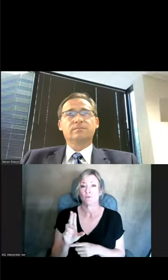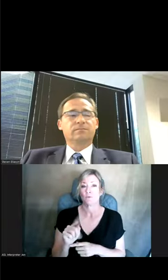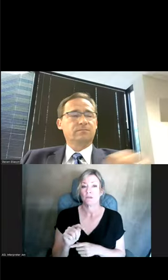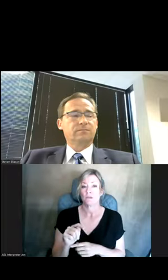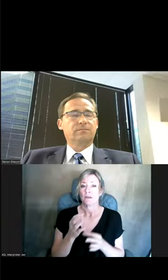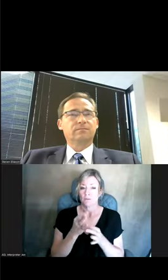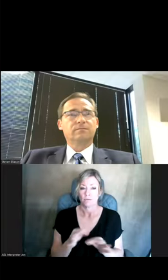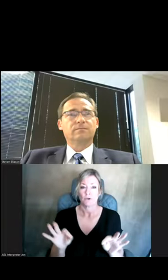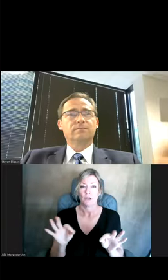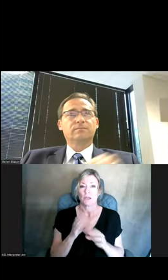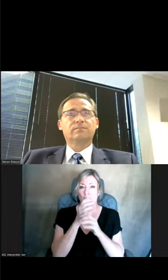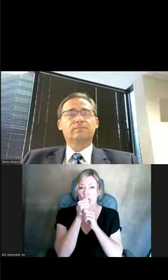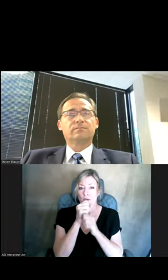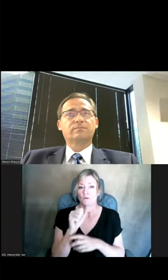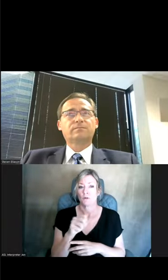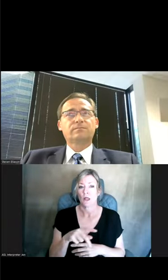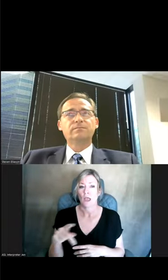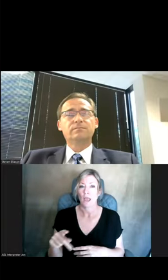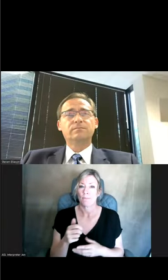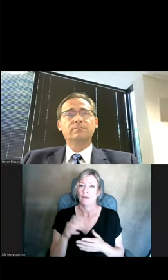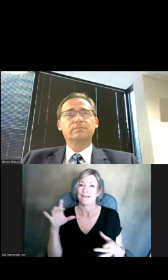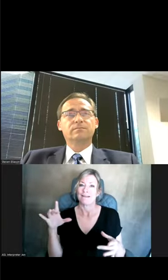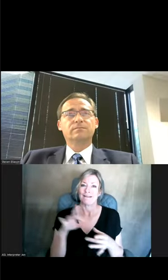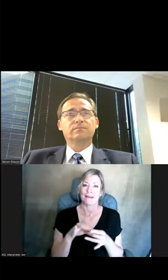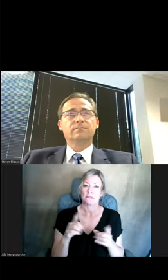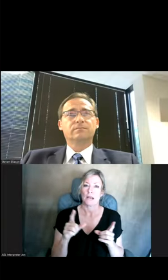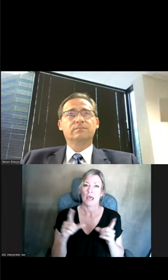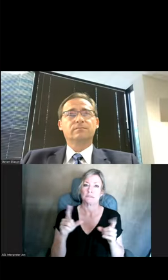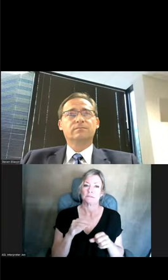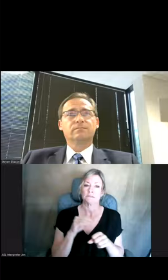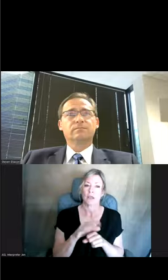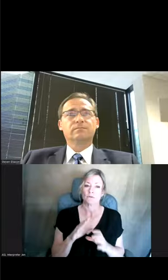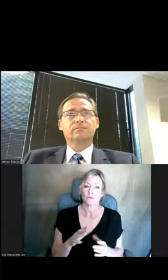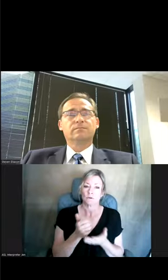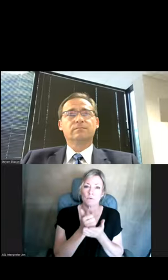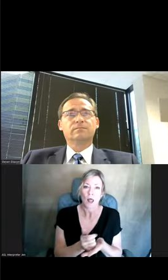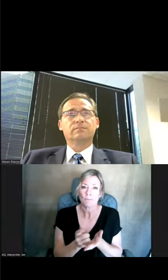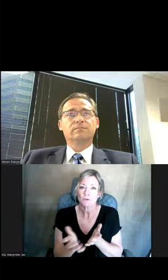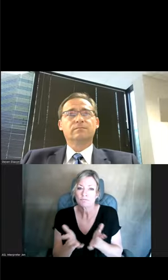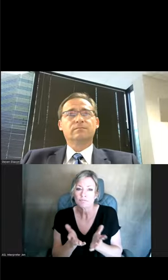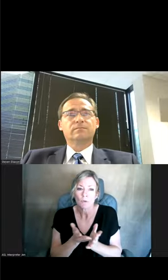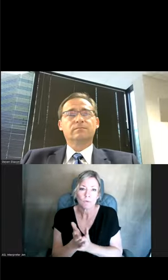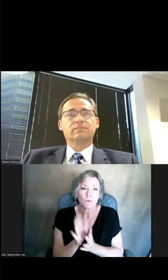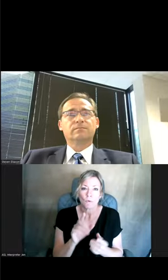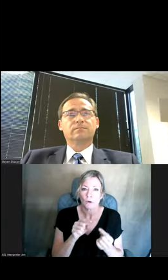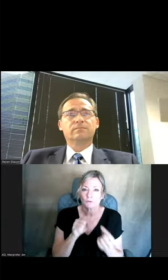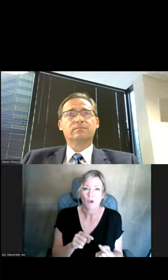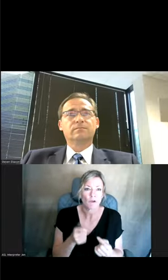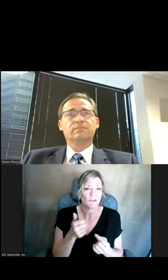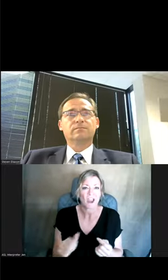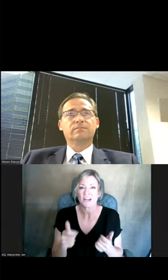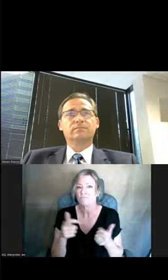a no-cost, confidential app that connects you with a licensed counselor who's there to help you through any sized struggle you may be going through.